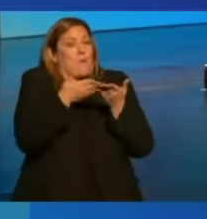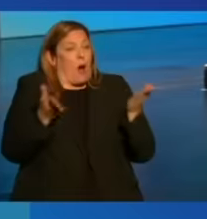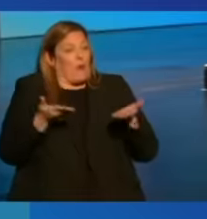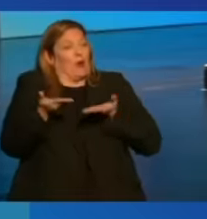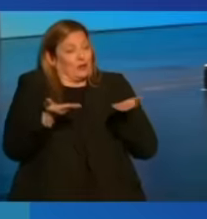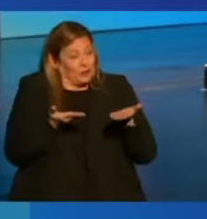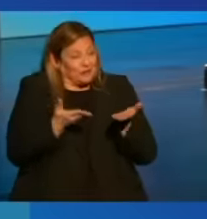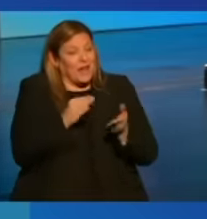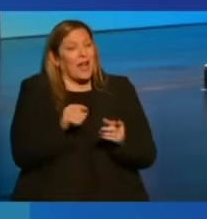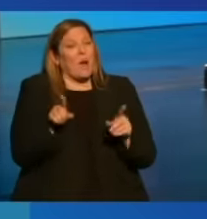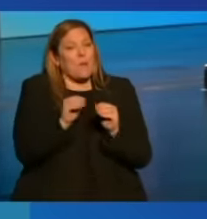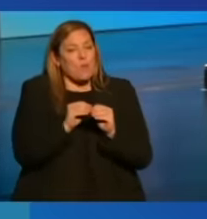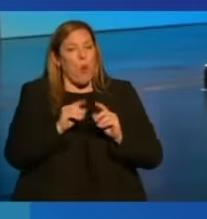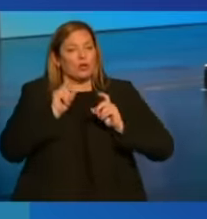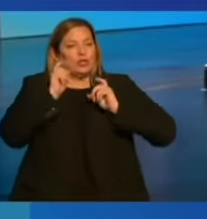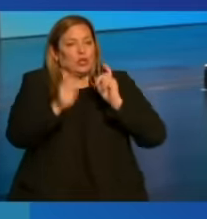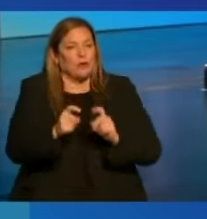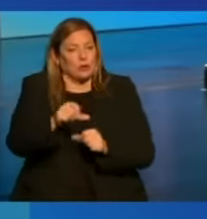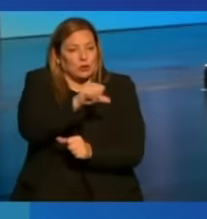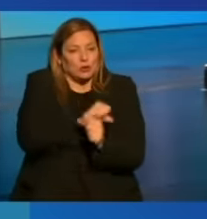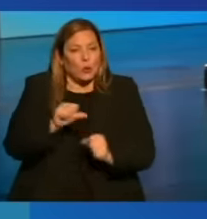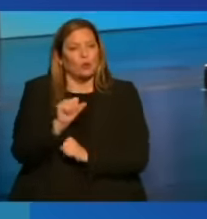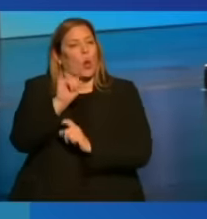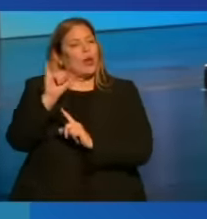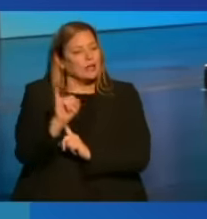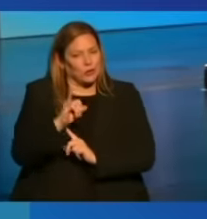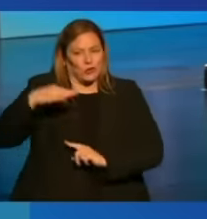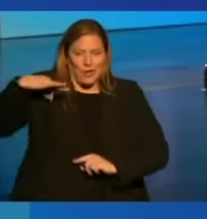and more generous social insurance benefits.